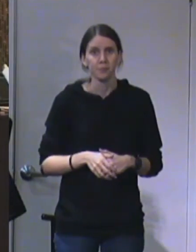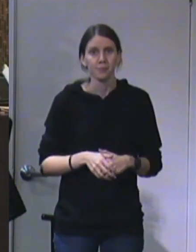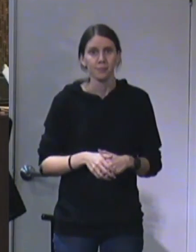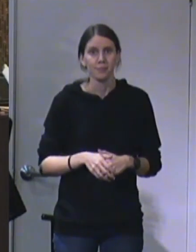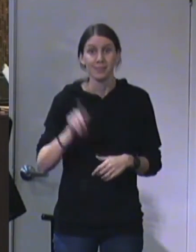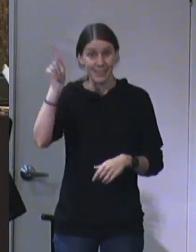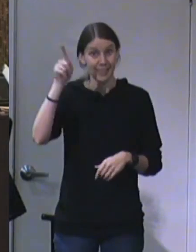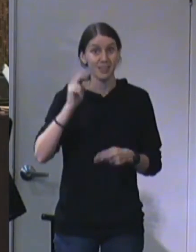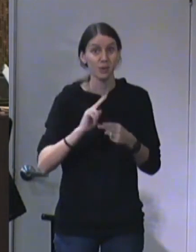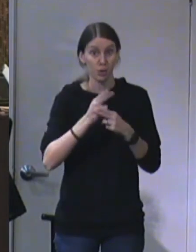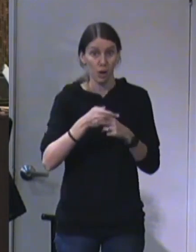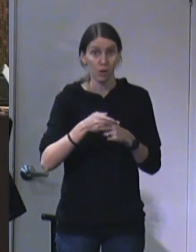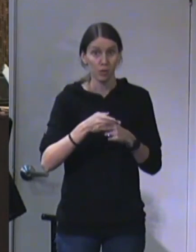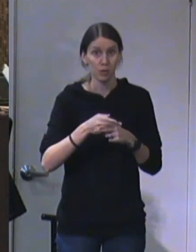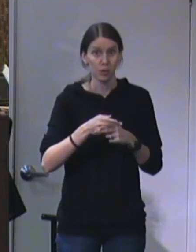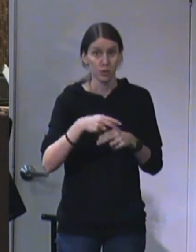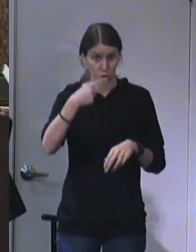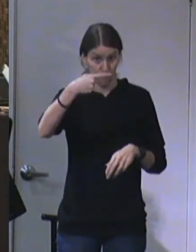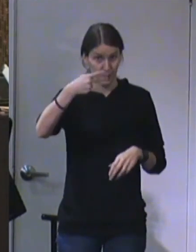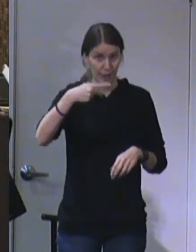He says, that's what I've called you to.